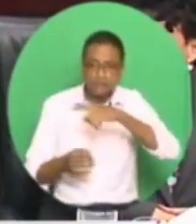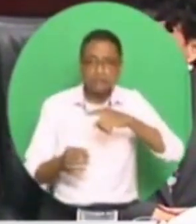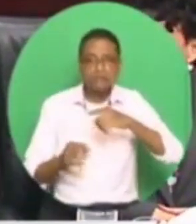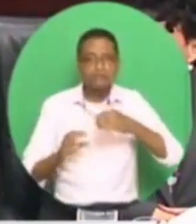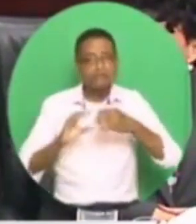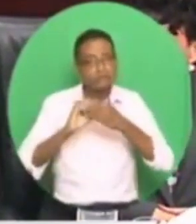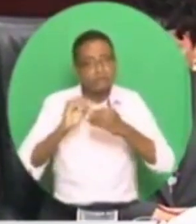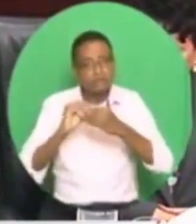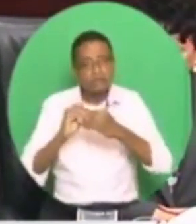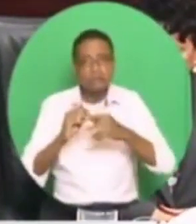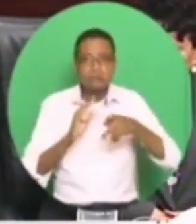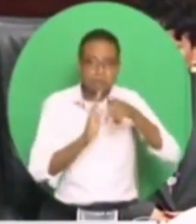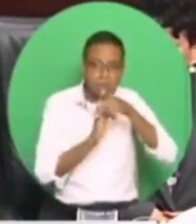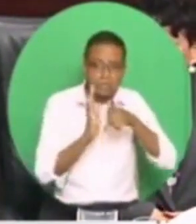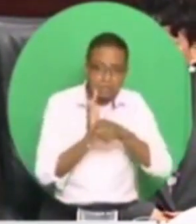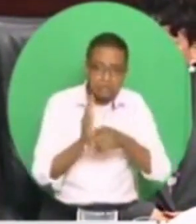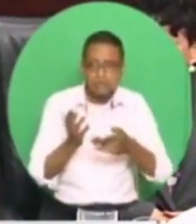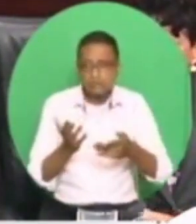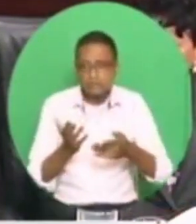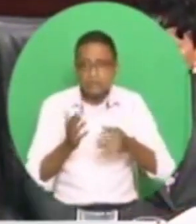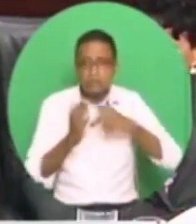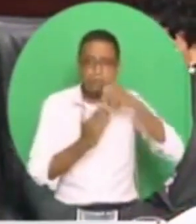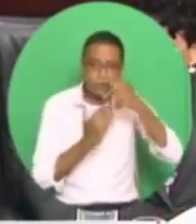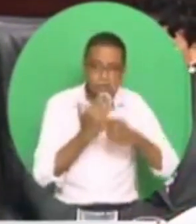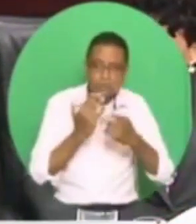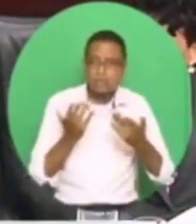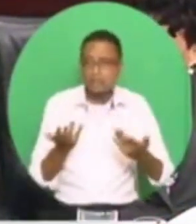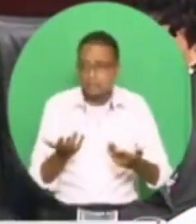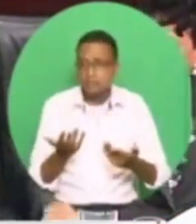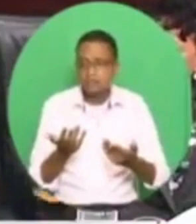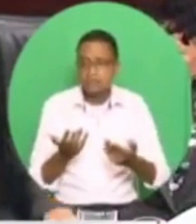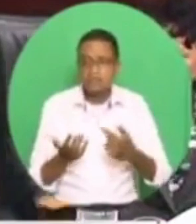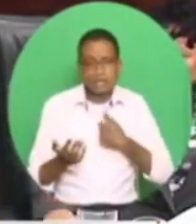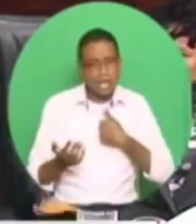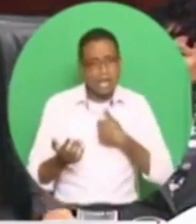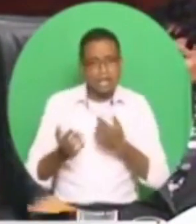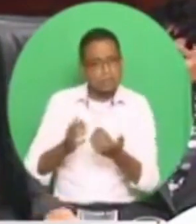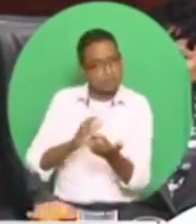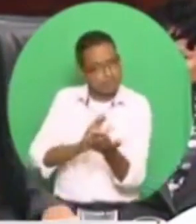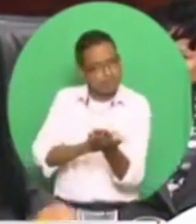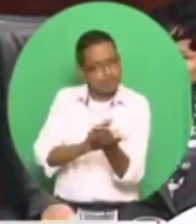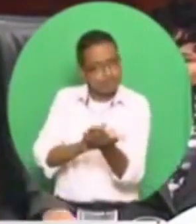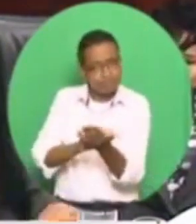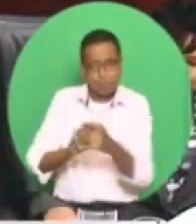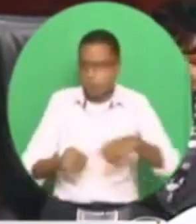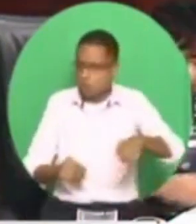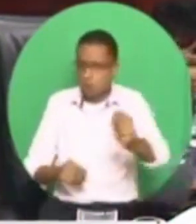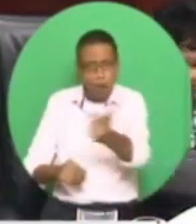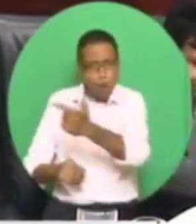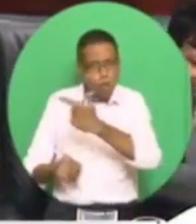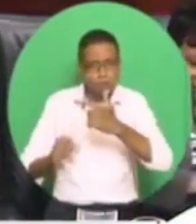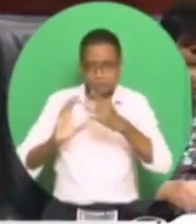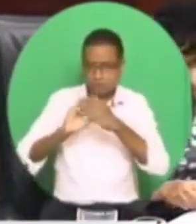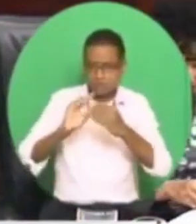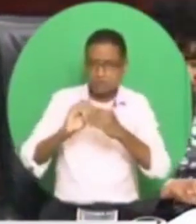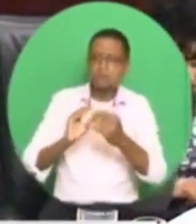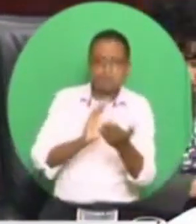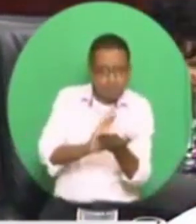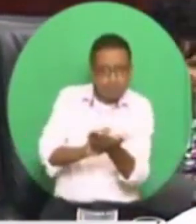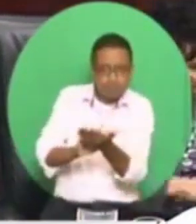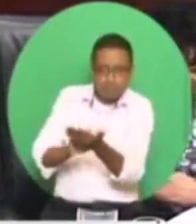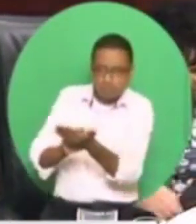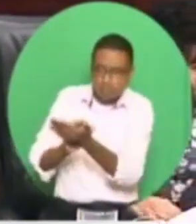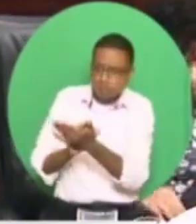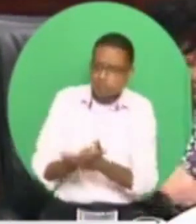ideas, to vision, and I congratulate all my colleagues who have spoken on this side. Madam Speaker,